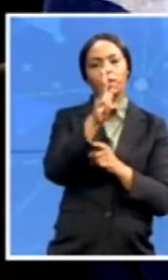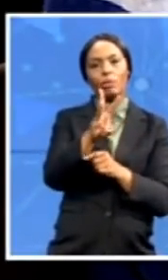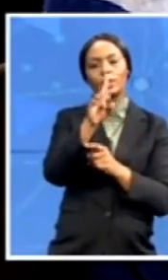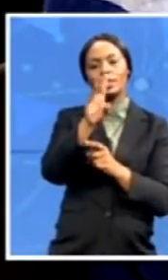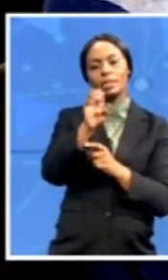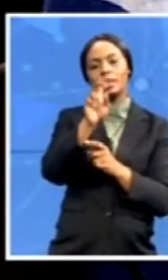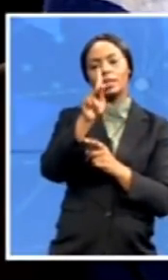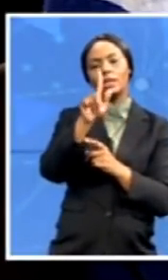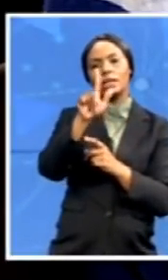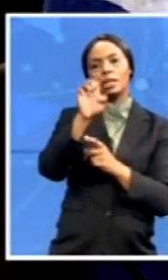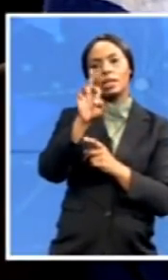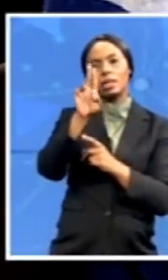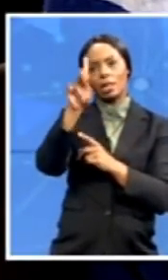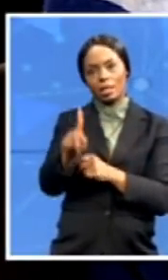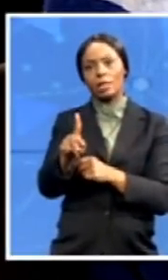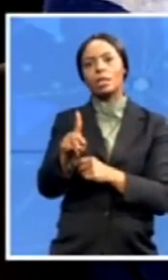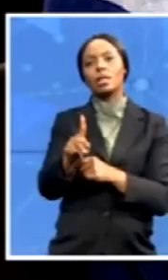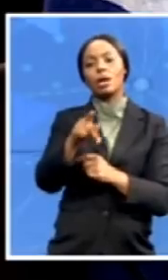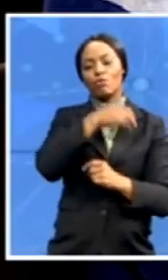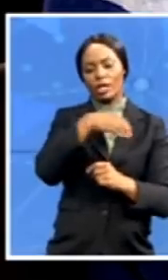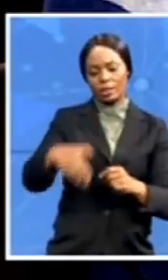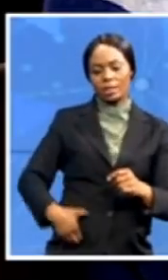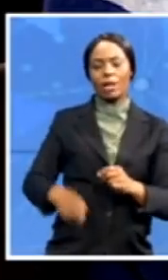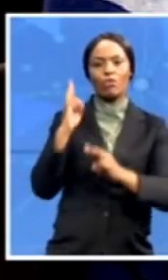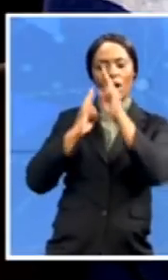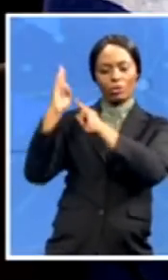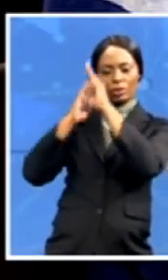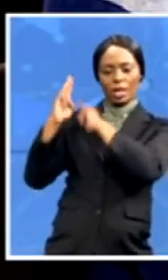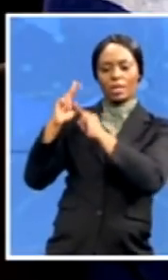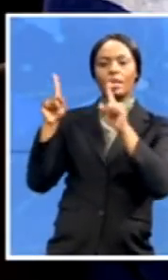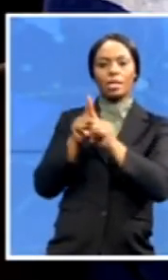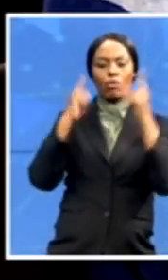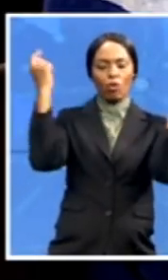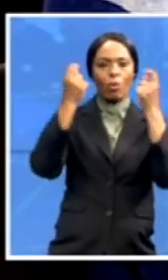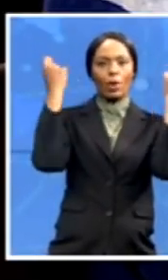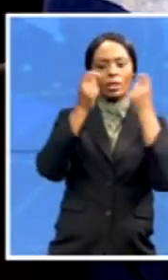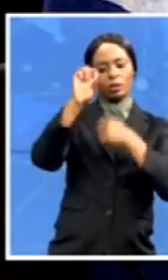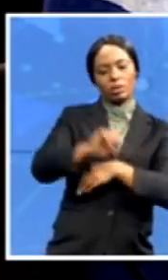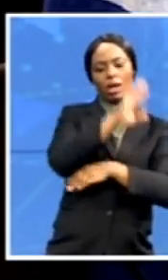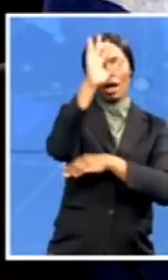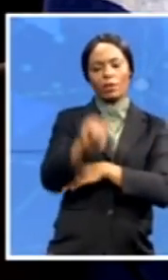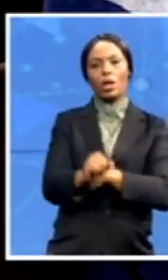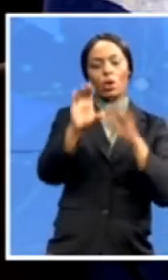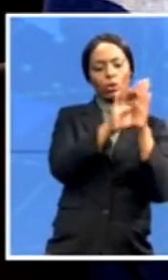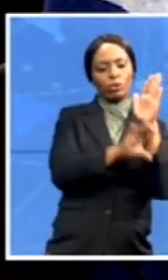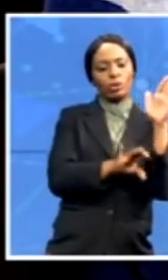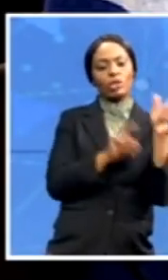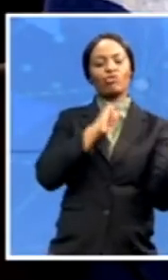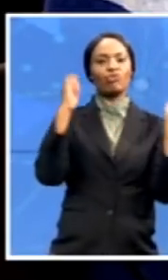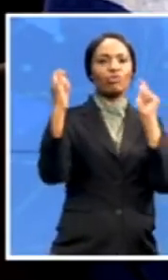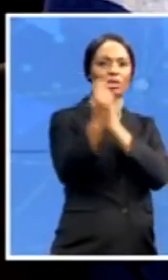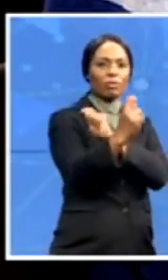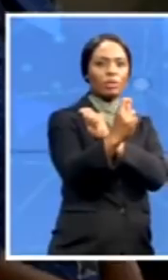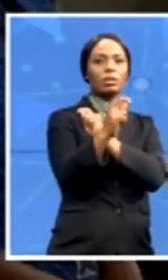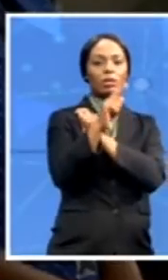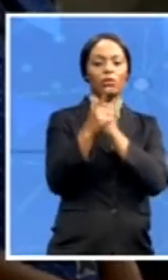heritage, and the commemoration of South Africa's constitutional transformation from apartheid to a non